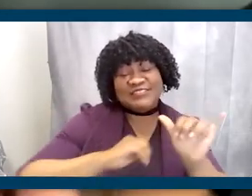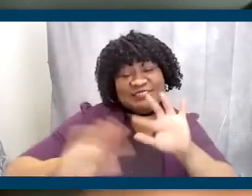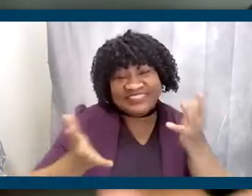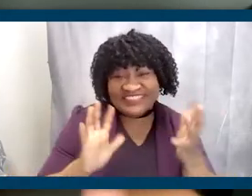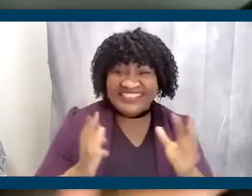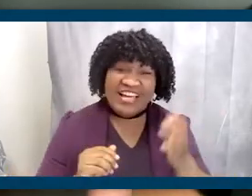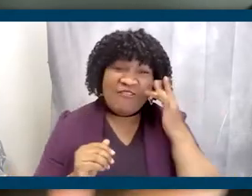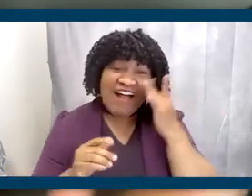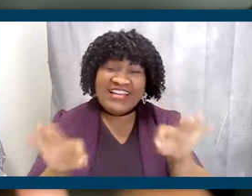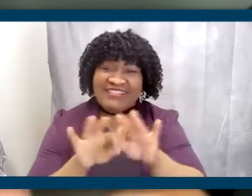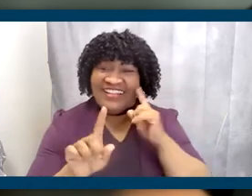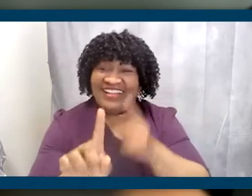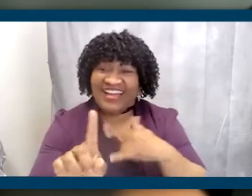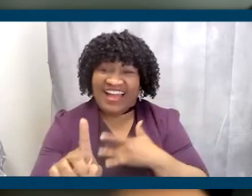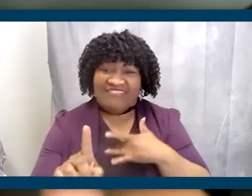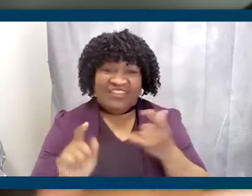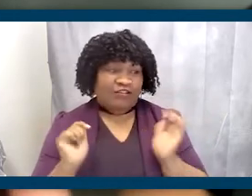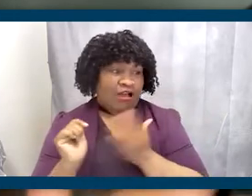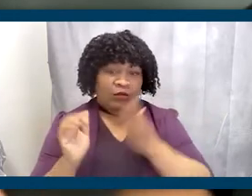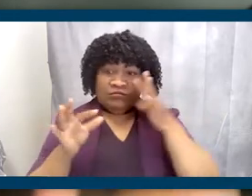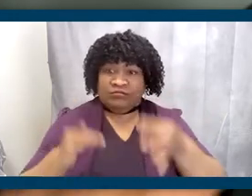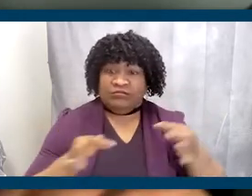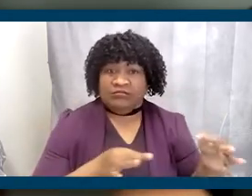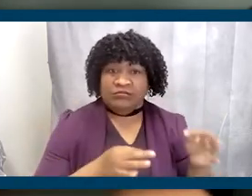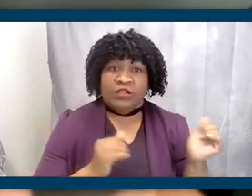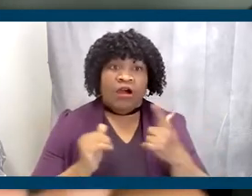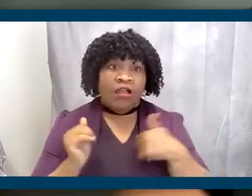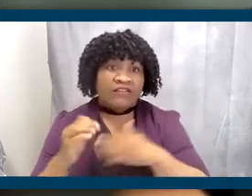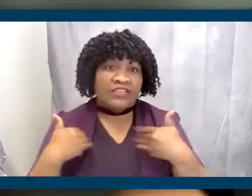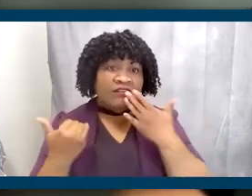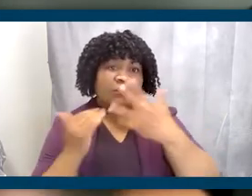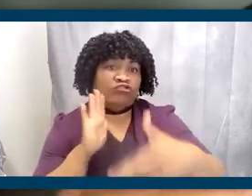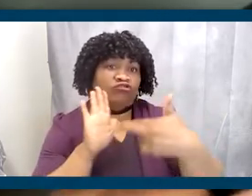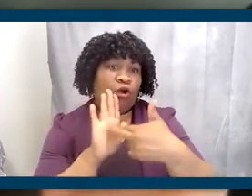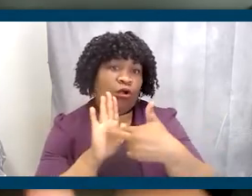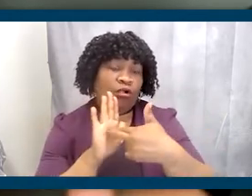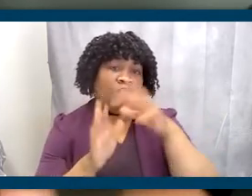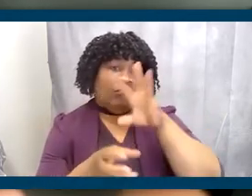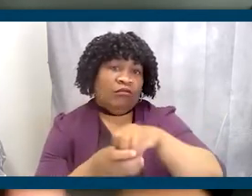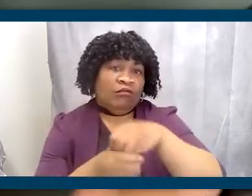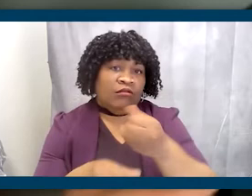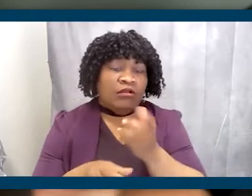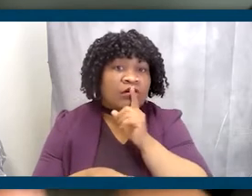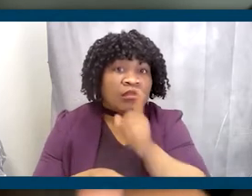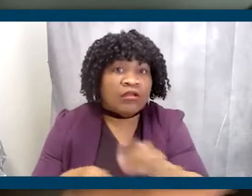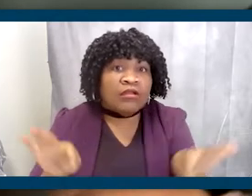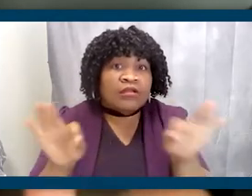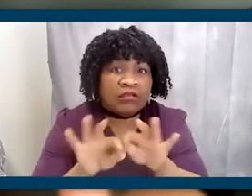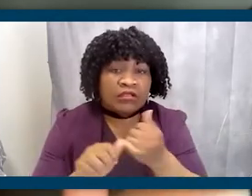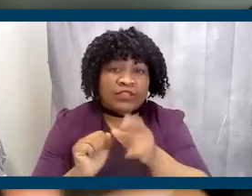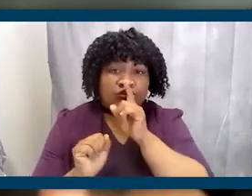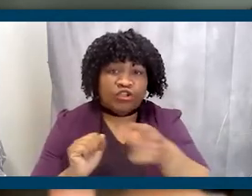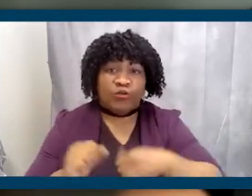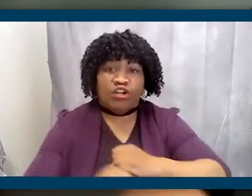because I think it is up to us. We all have a role to play to make sure that we are